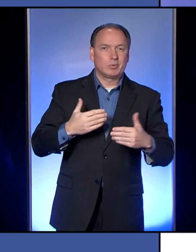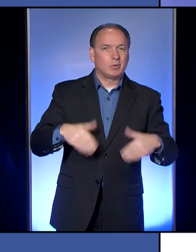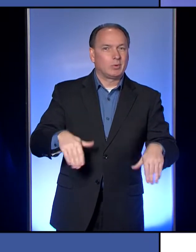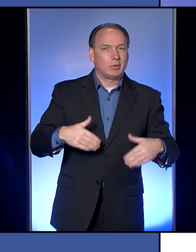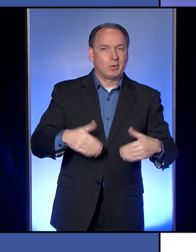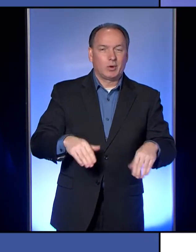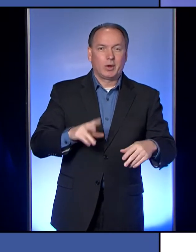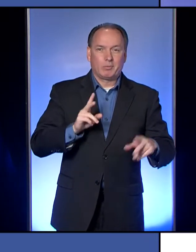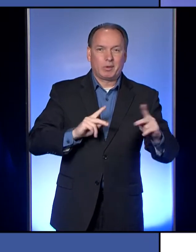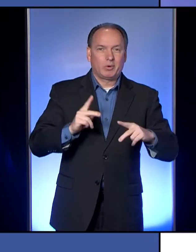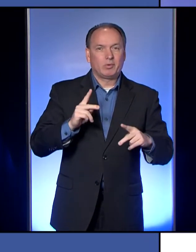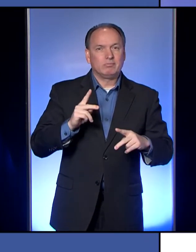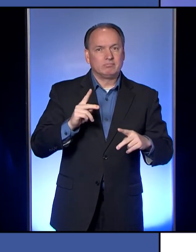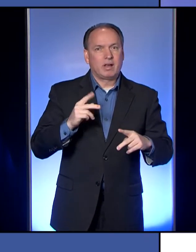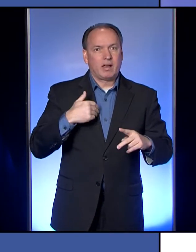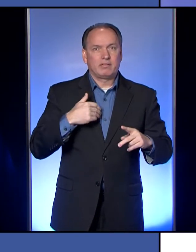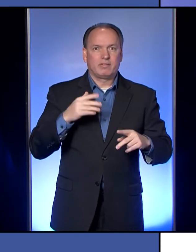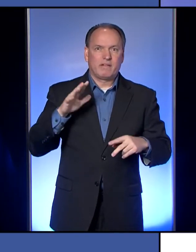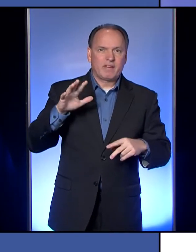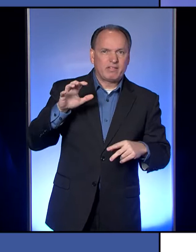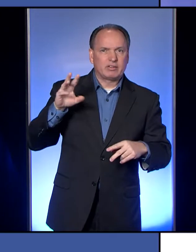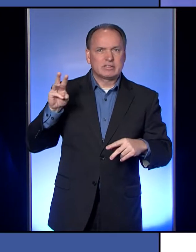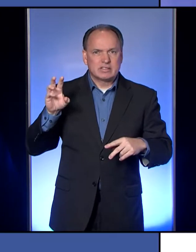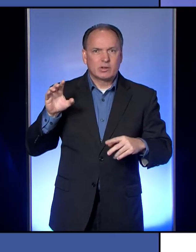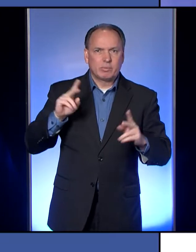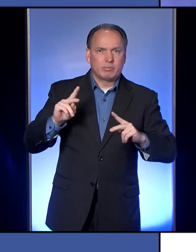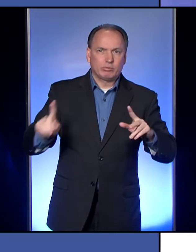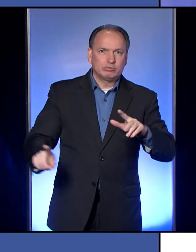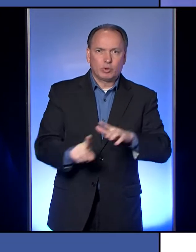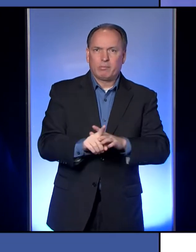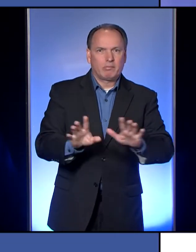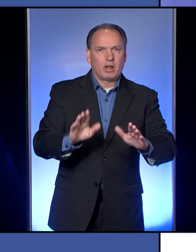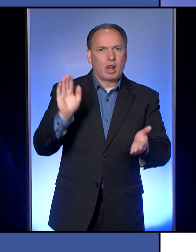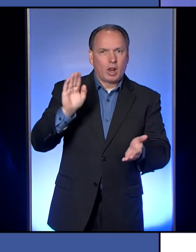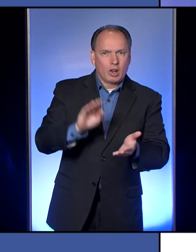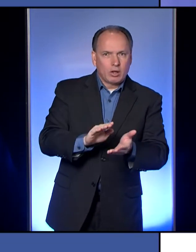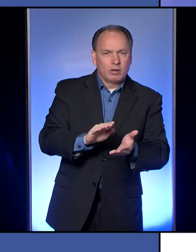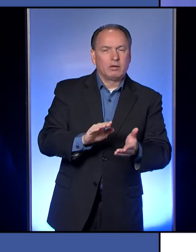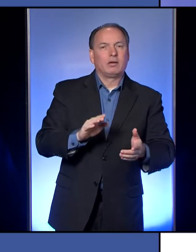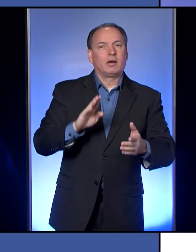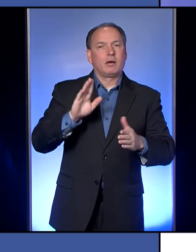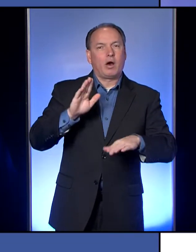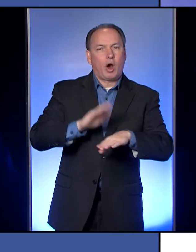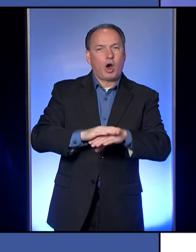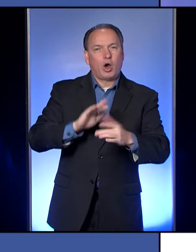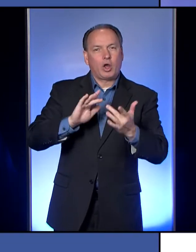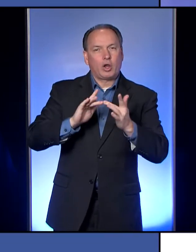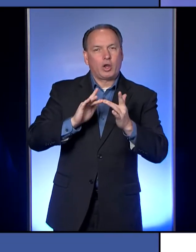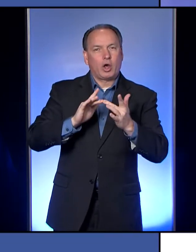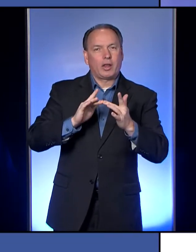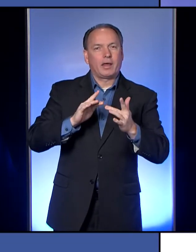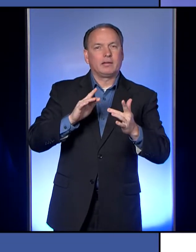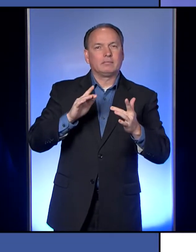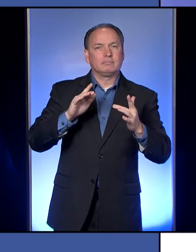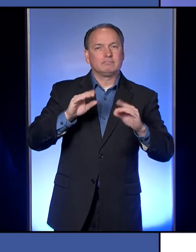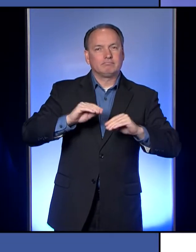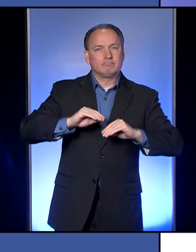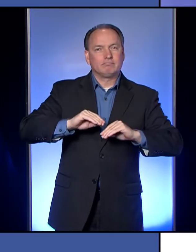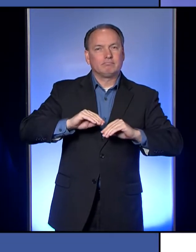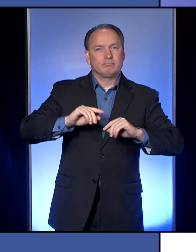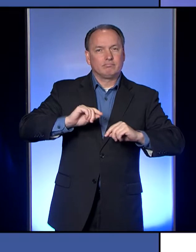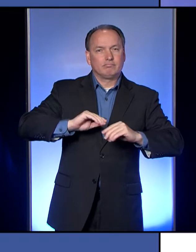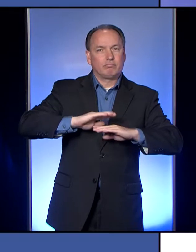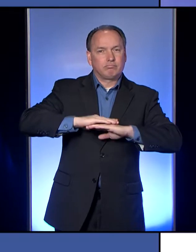six, seven hundred people, I guess, together. So they were able to drop the numbers significantly by having an online presence. And then they kept